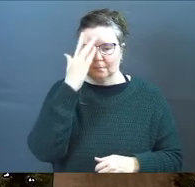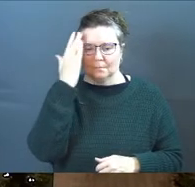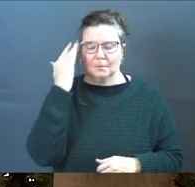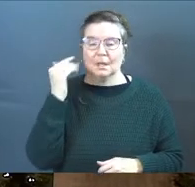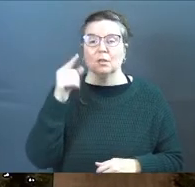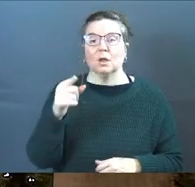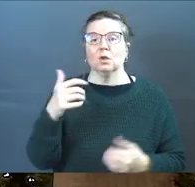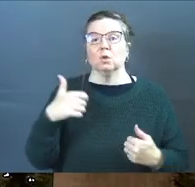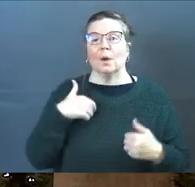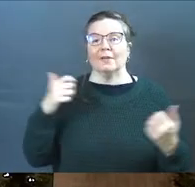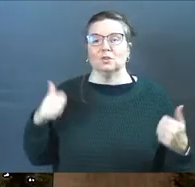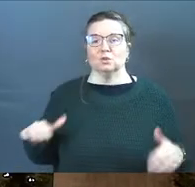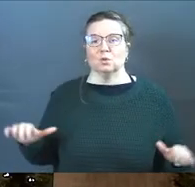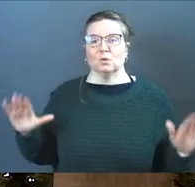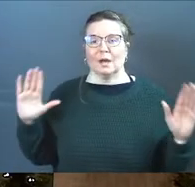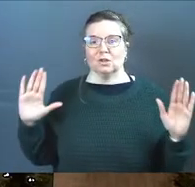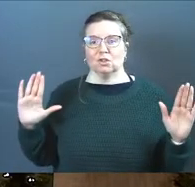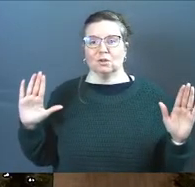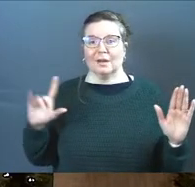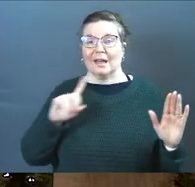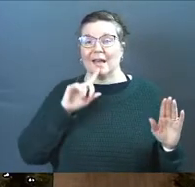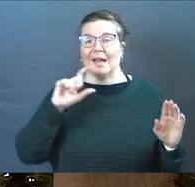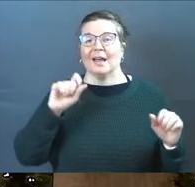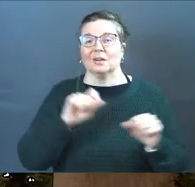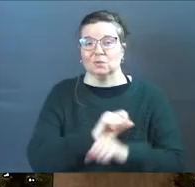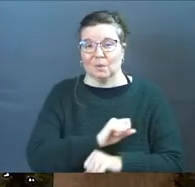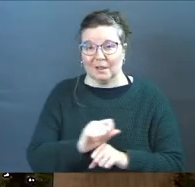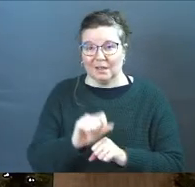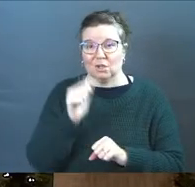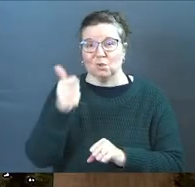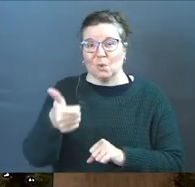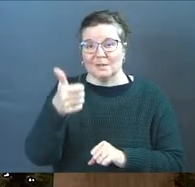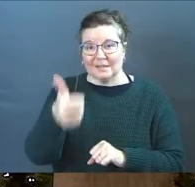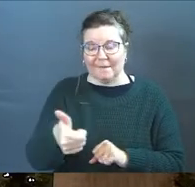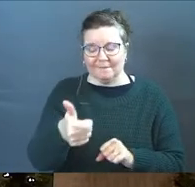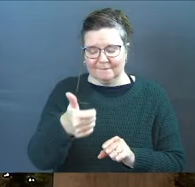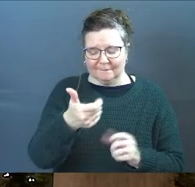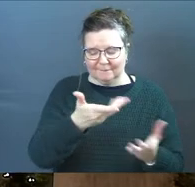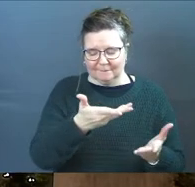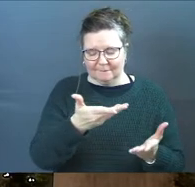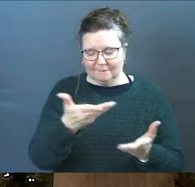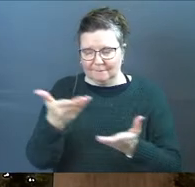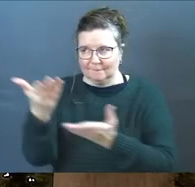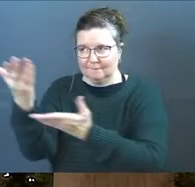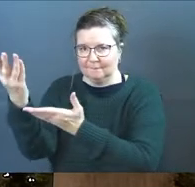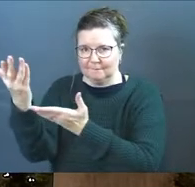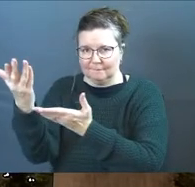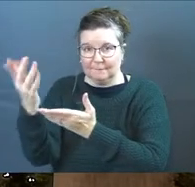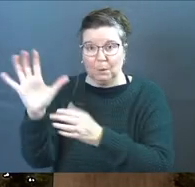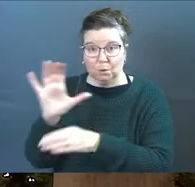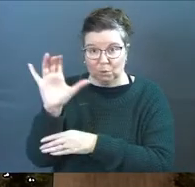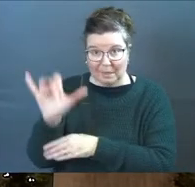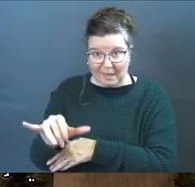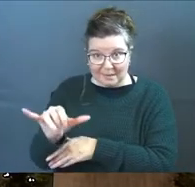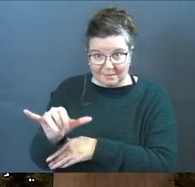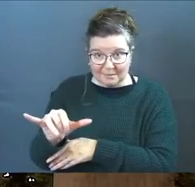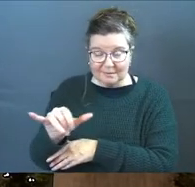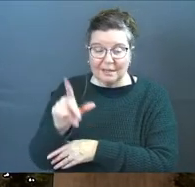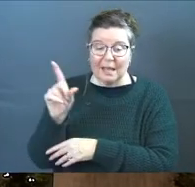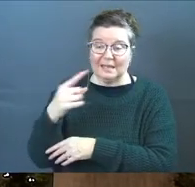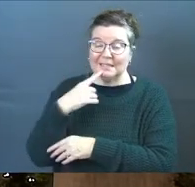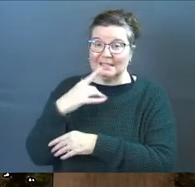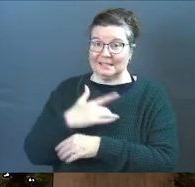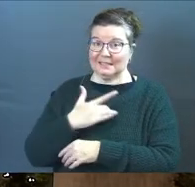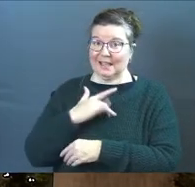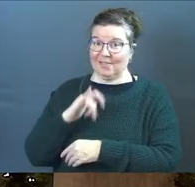it's that you have to surrender actually yourself to him and when you do that and